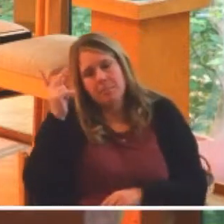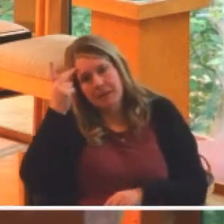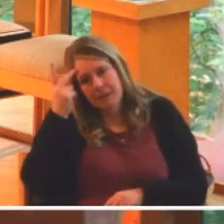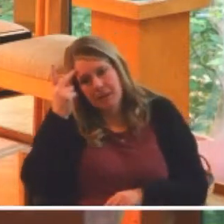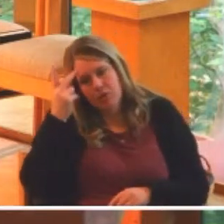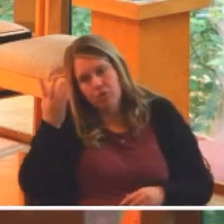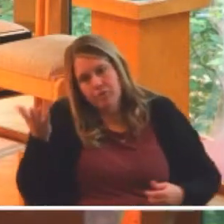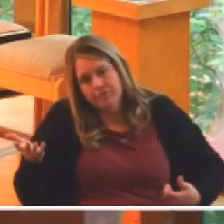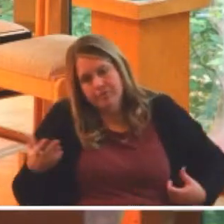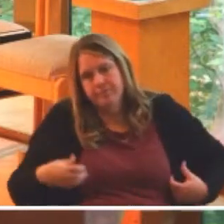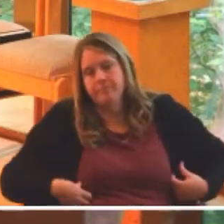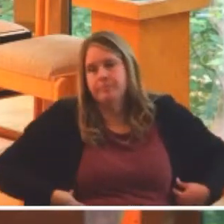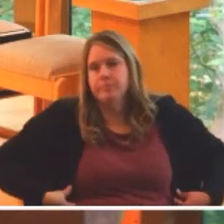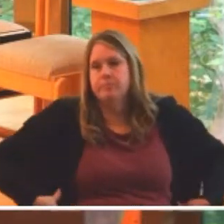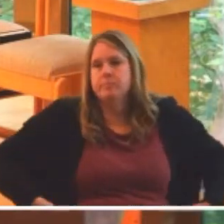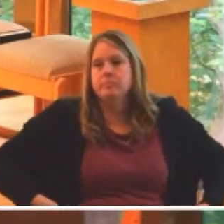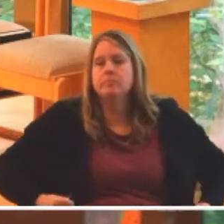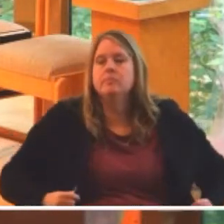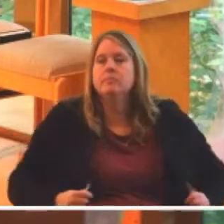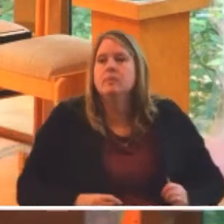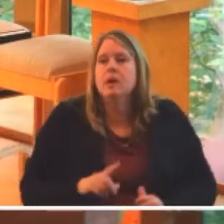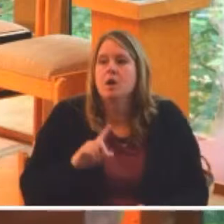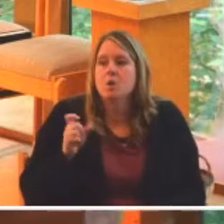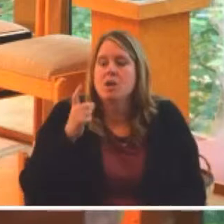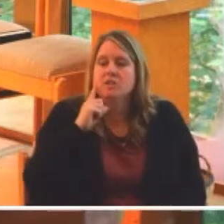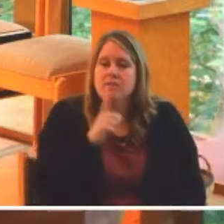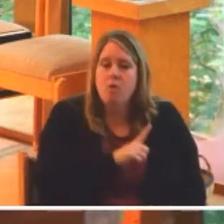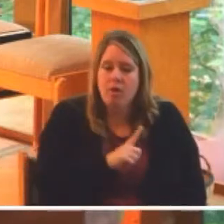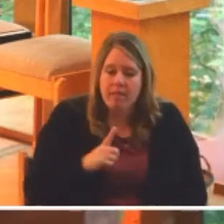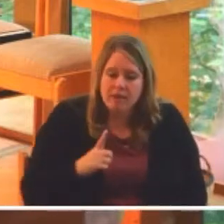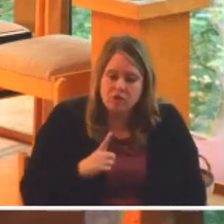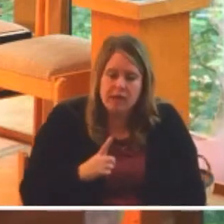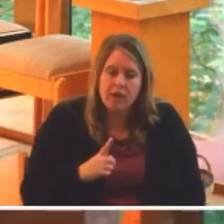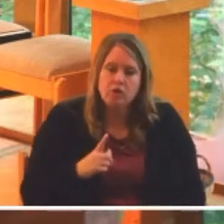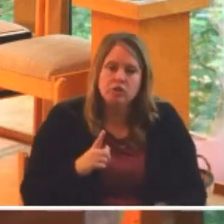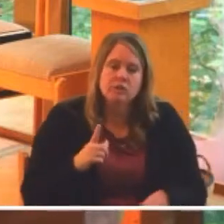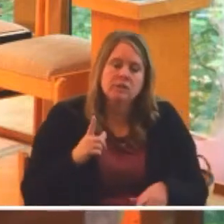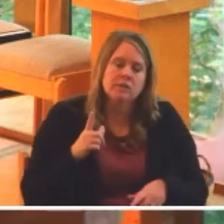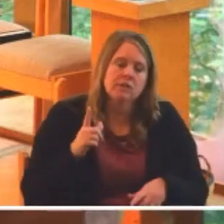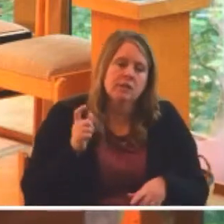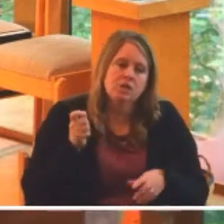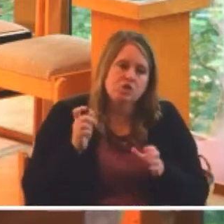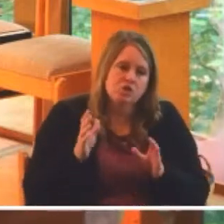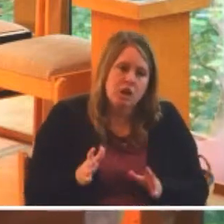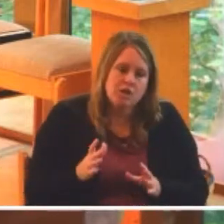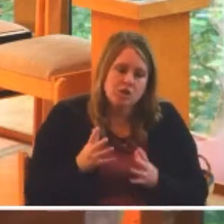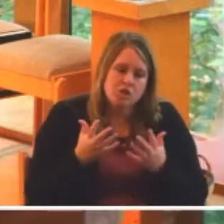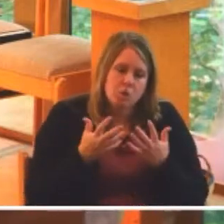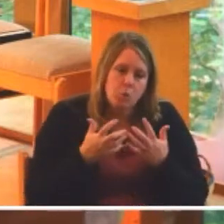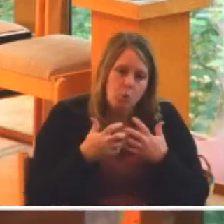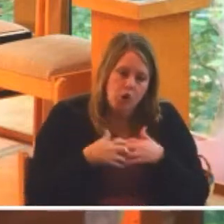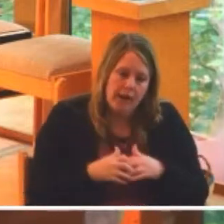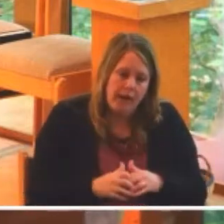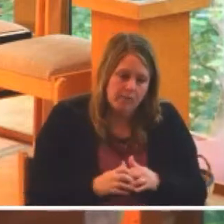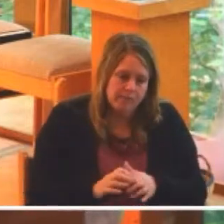a question for legislatures and judges to work out while we kind of find our way.